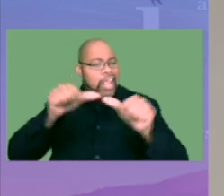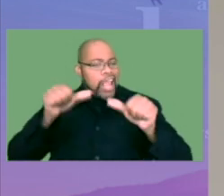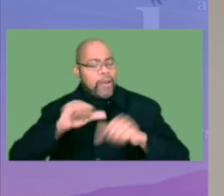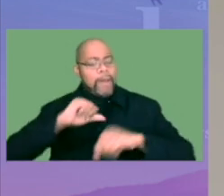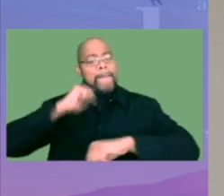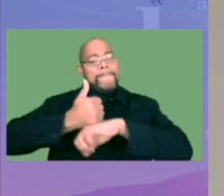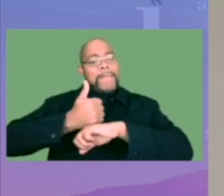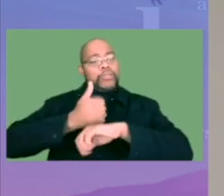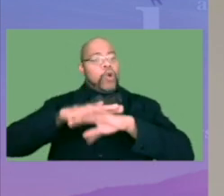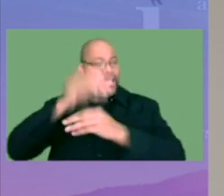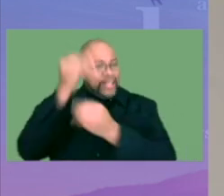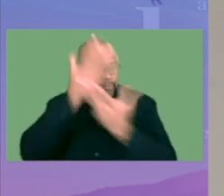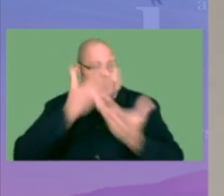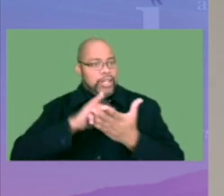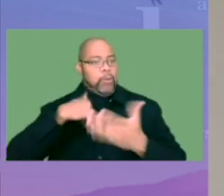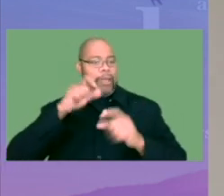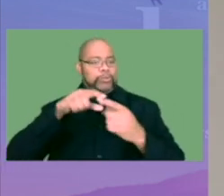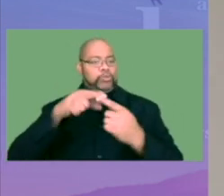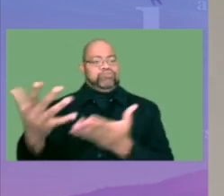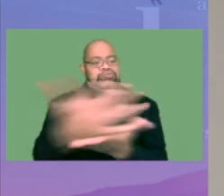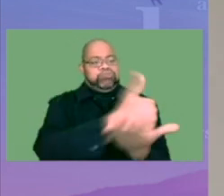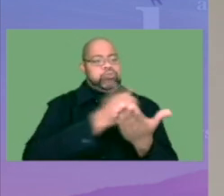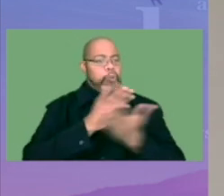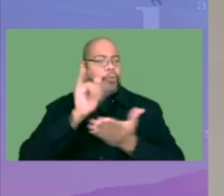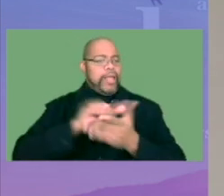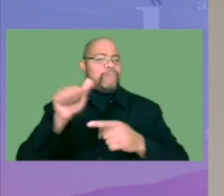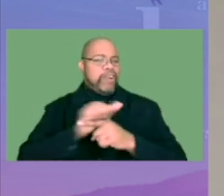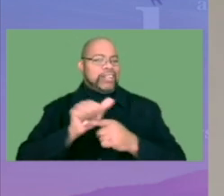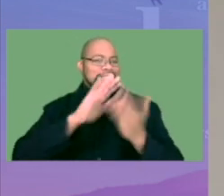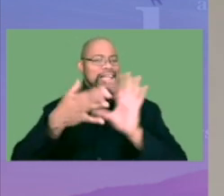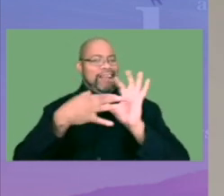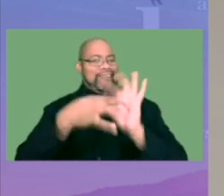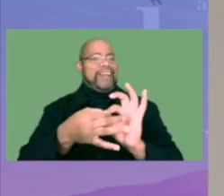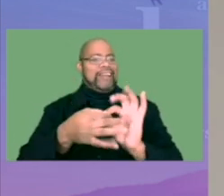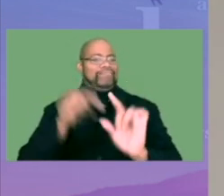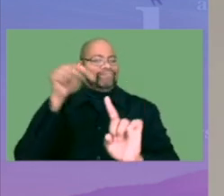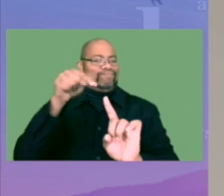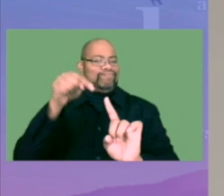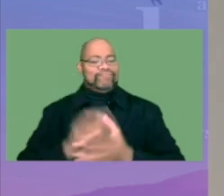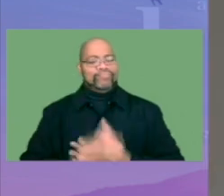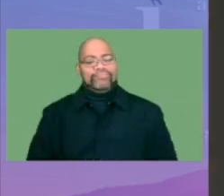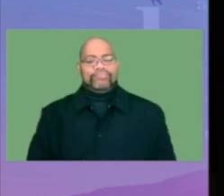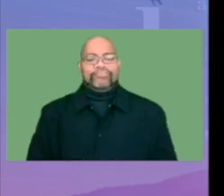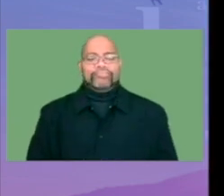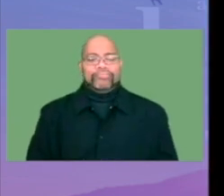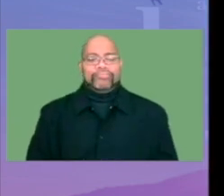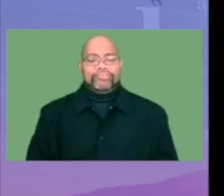supports in certain areas based on the information that we're able to gather through the practice of CityConnects.